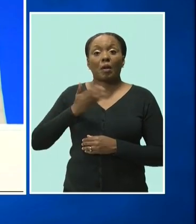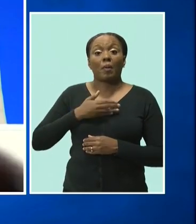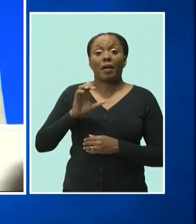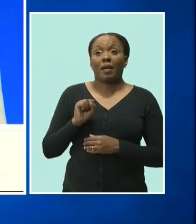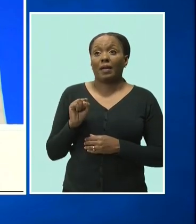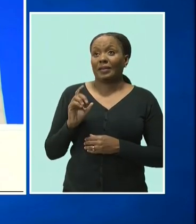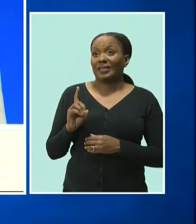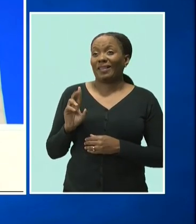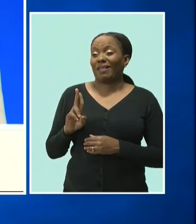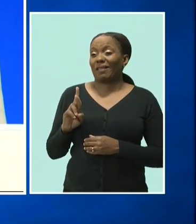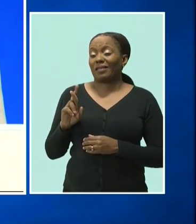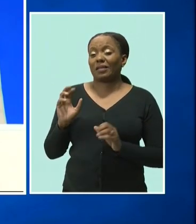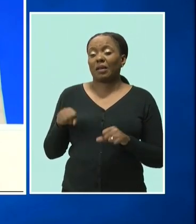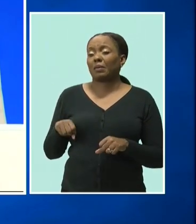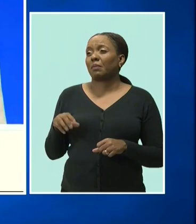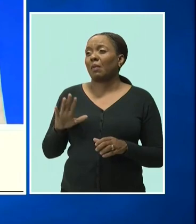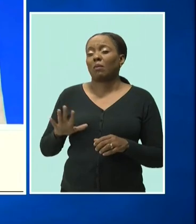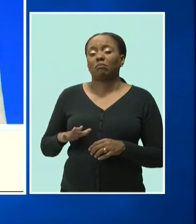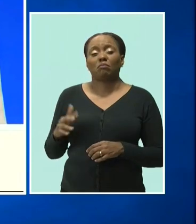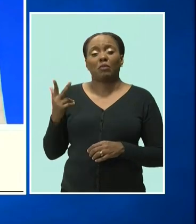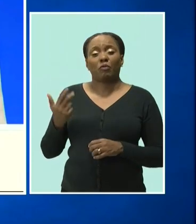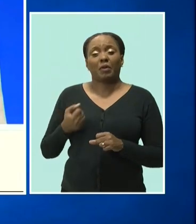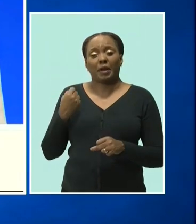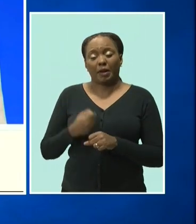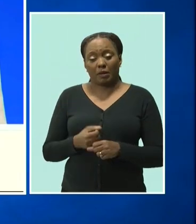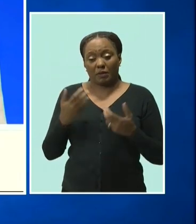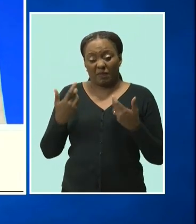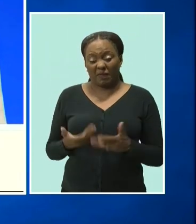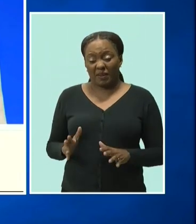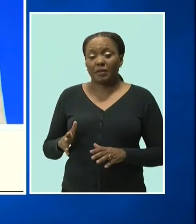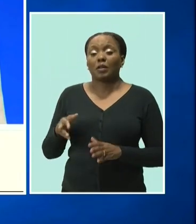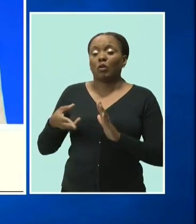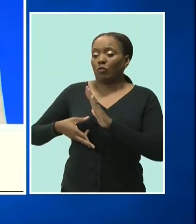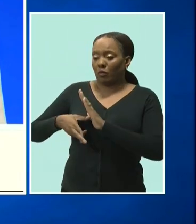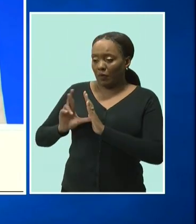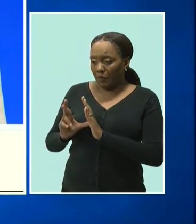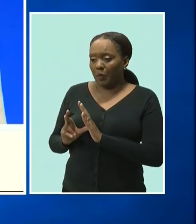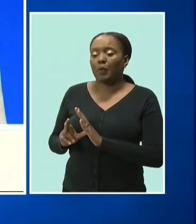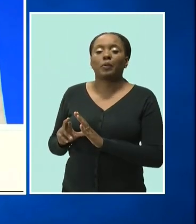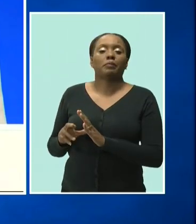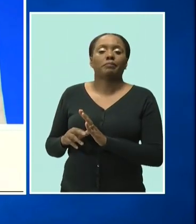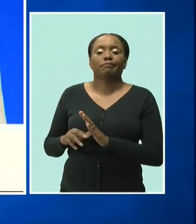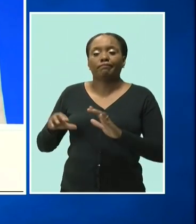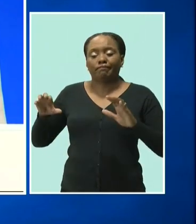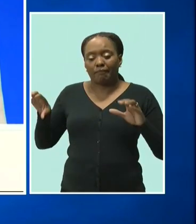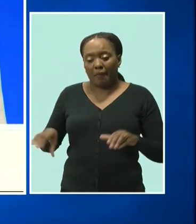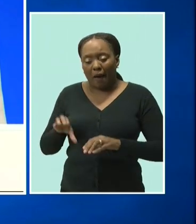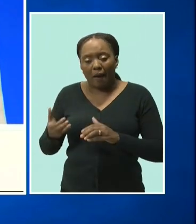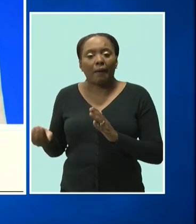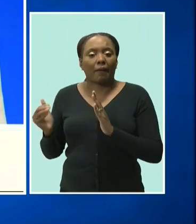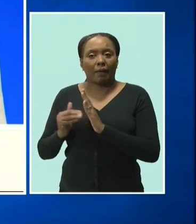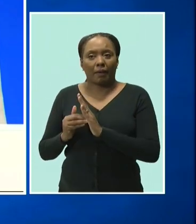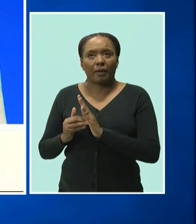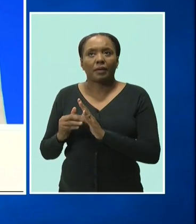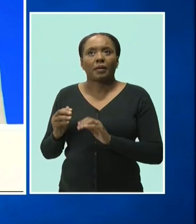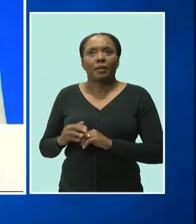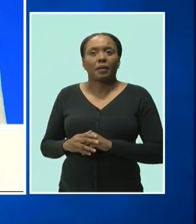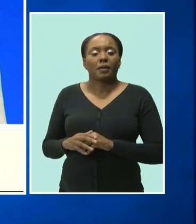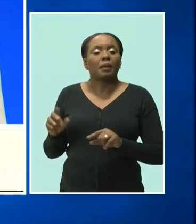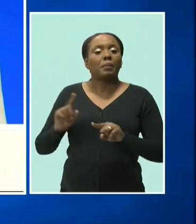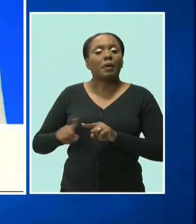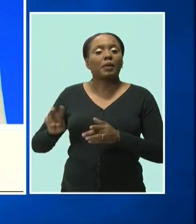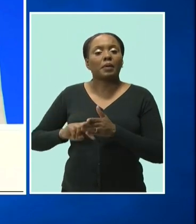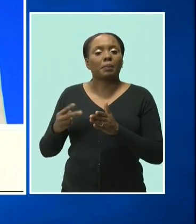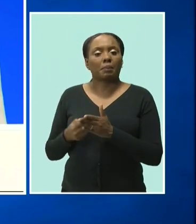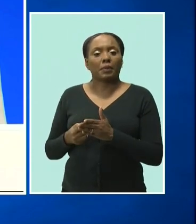instance it could be over three years and then we do a review. But that will give any investor in mitigation or adaptation projects the right